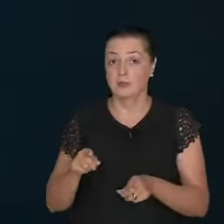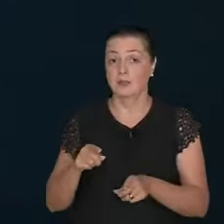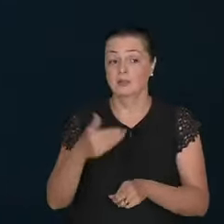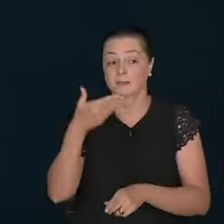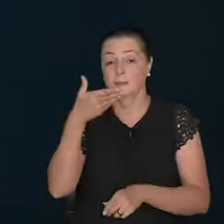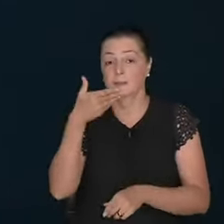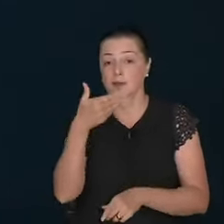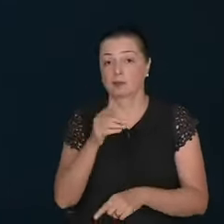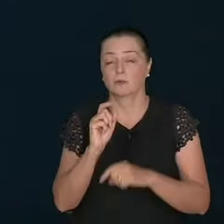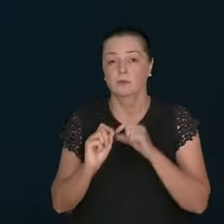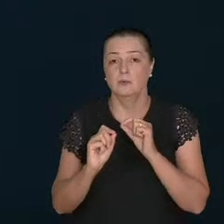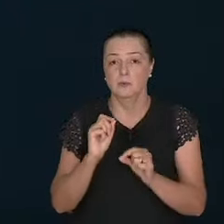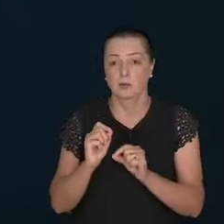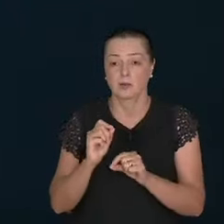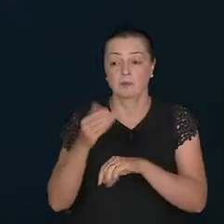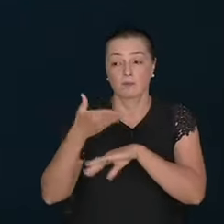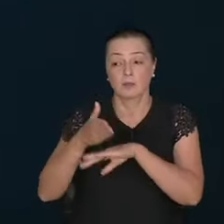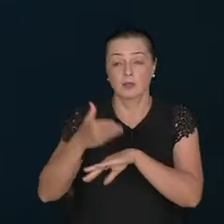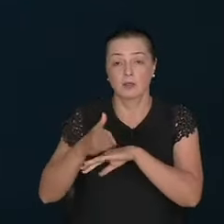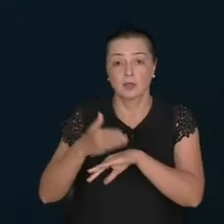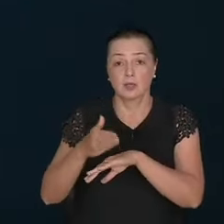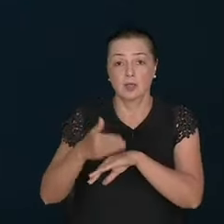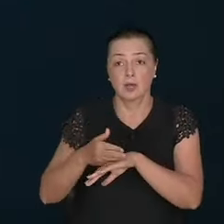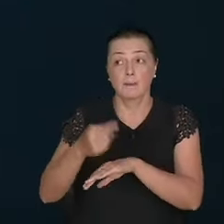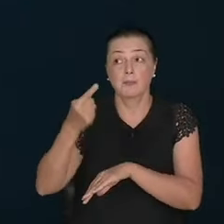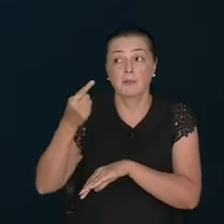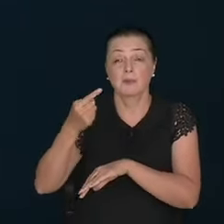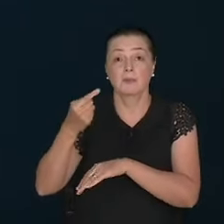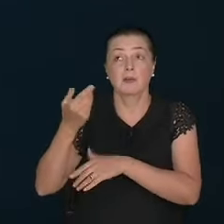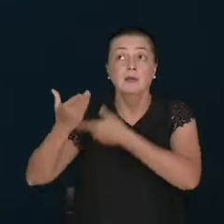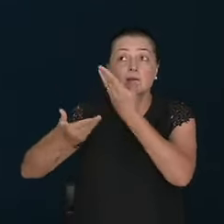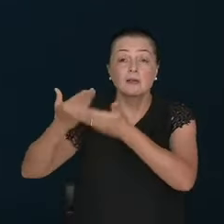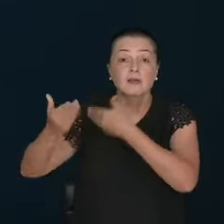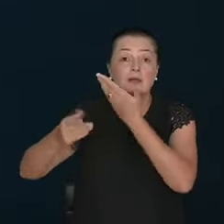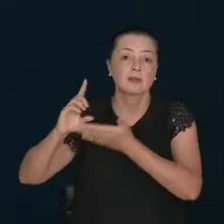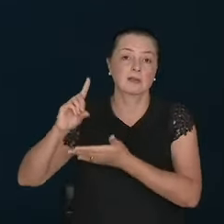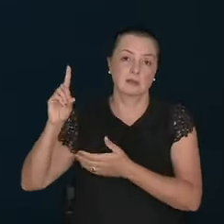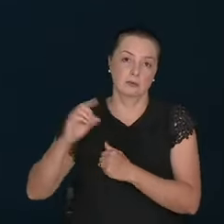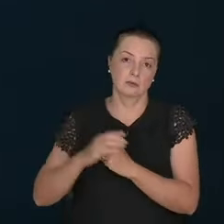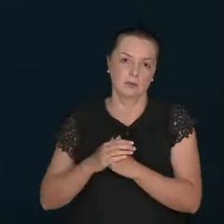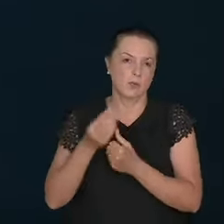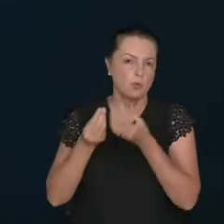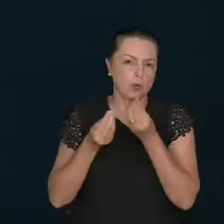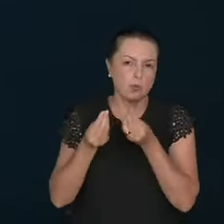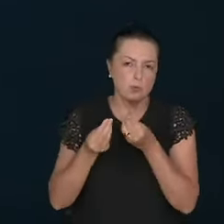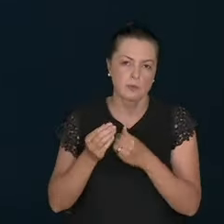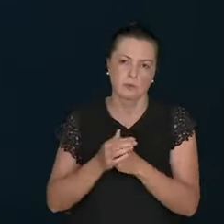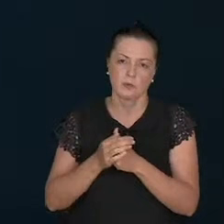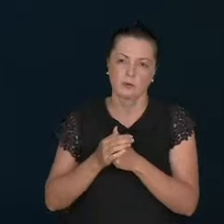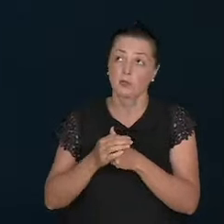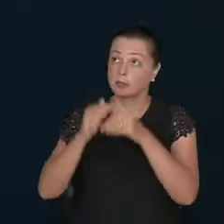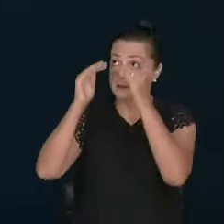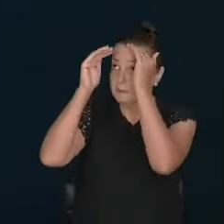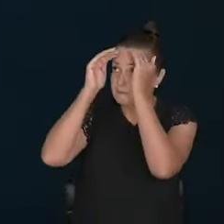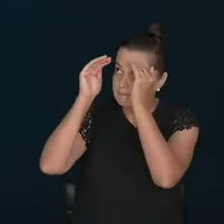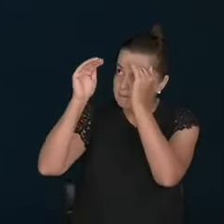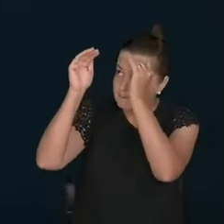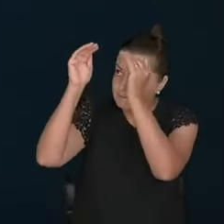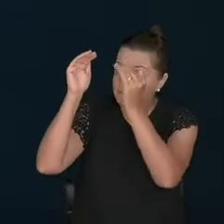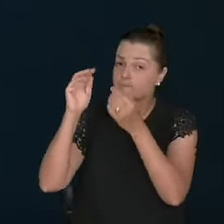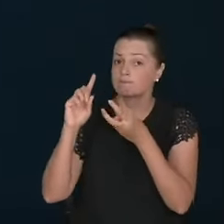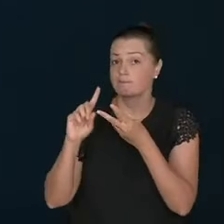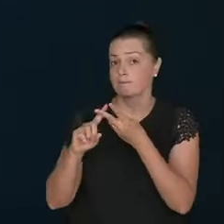taken the first. Place. What was the first works. That one. That were. Marked. By